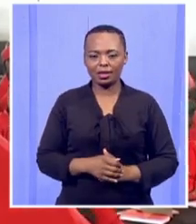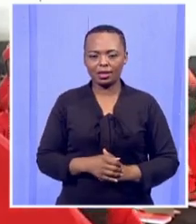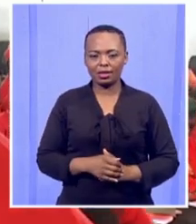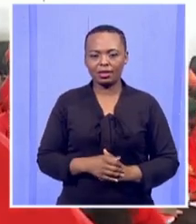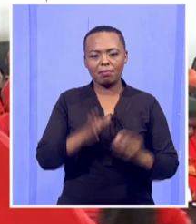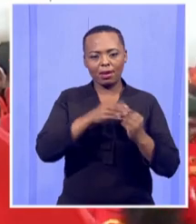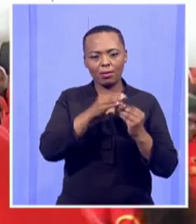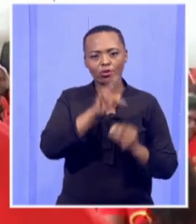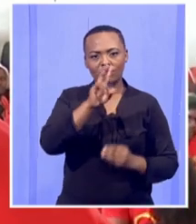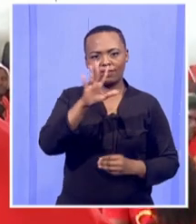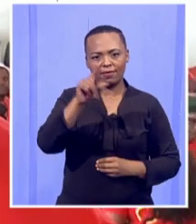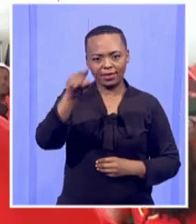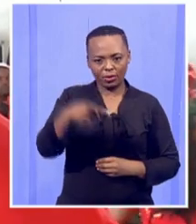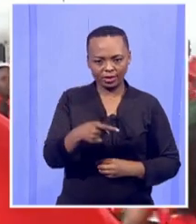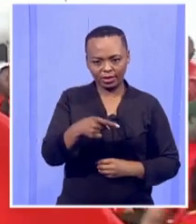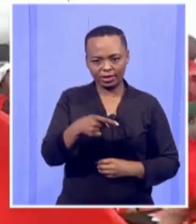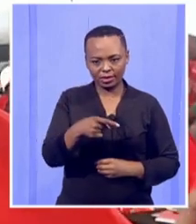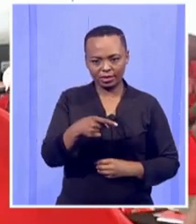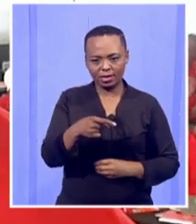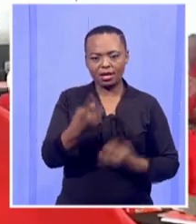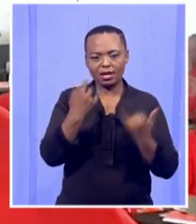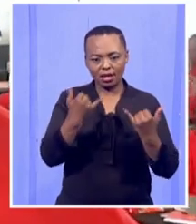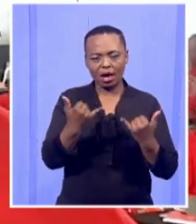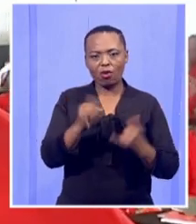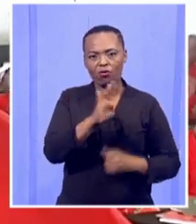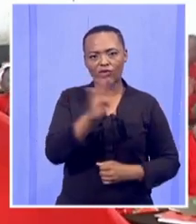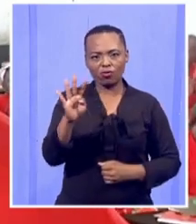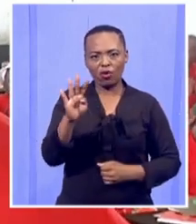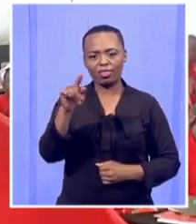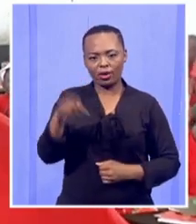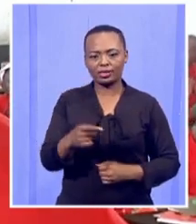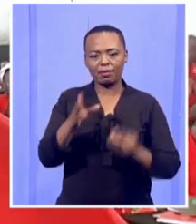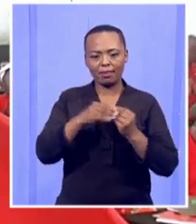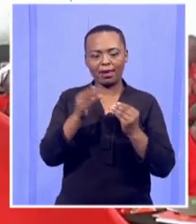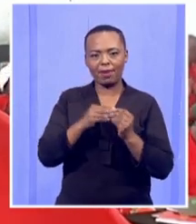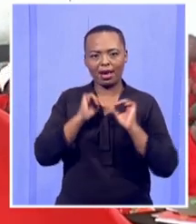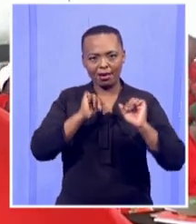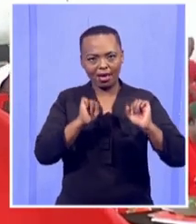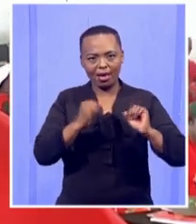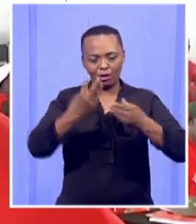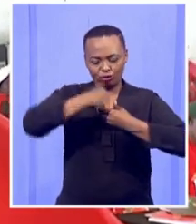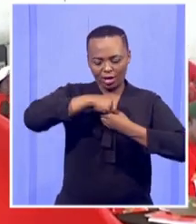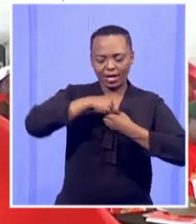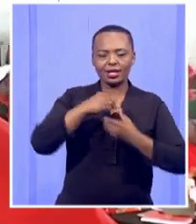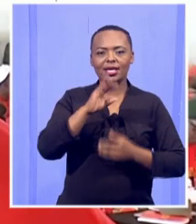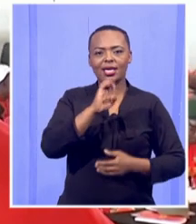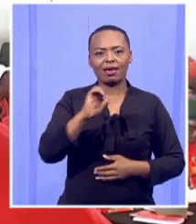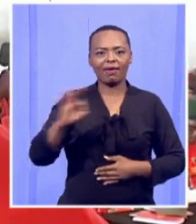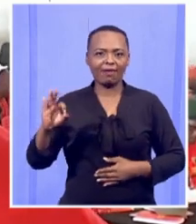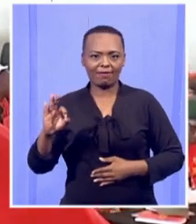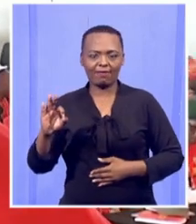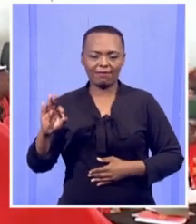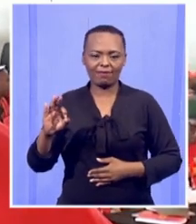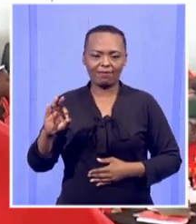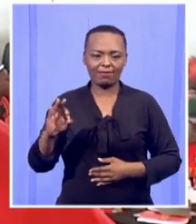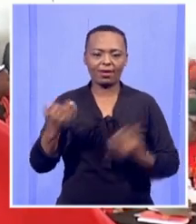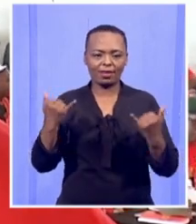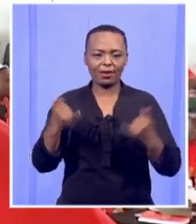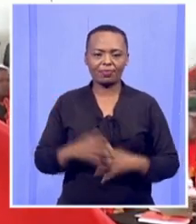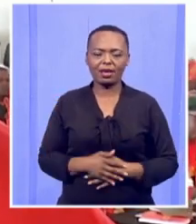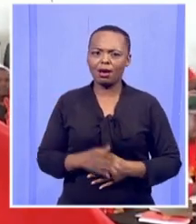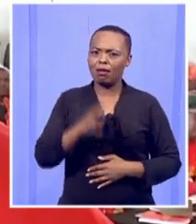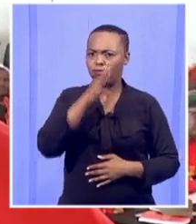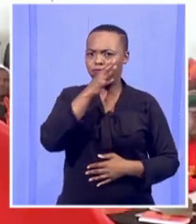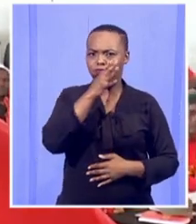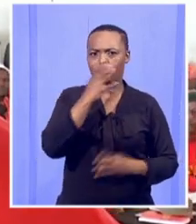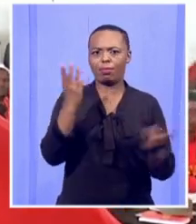25,000. Now we have 44,000 members of EFF. Our presence now is felt